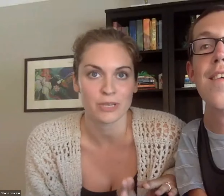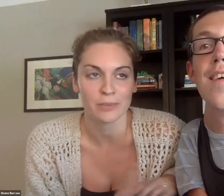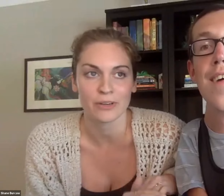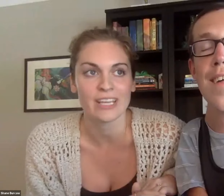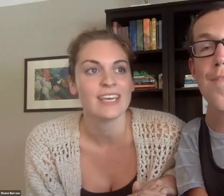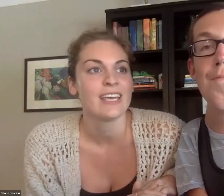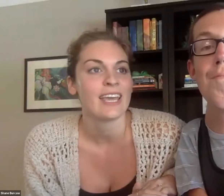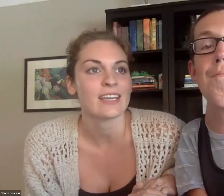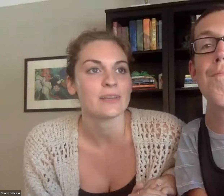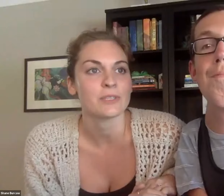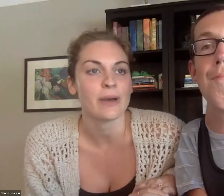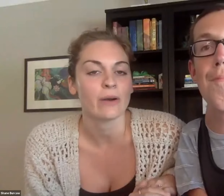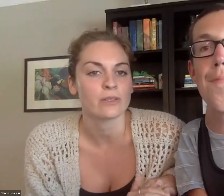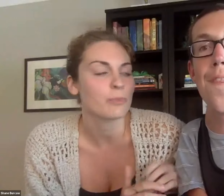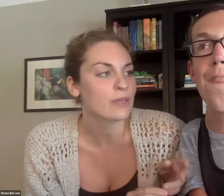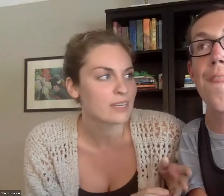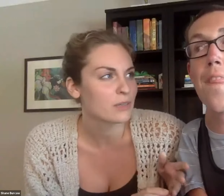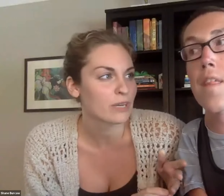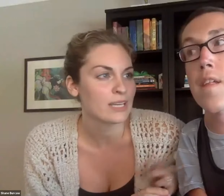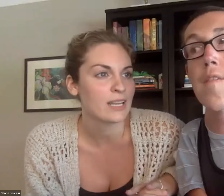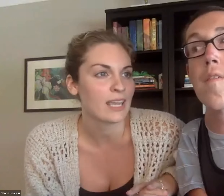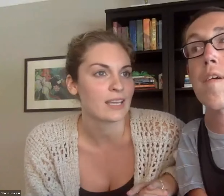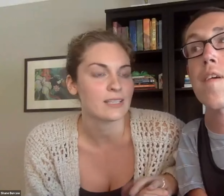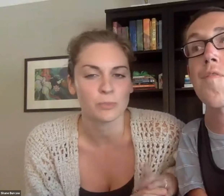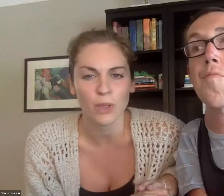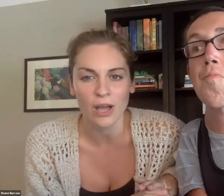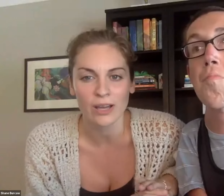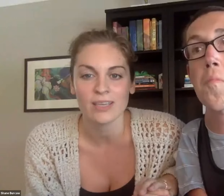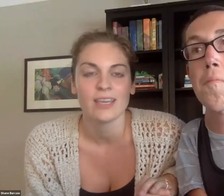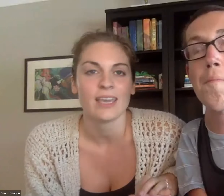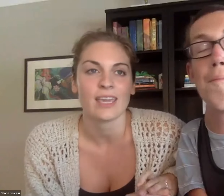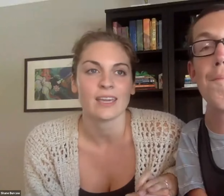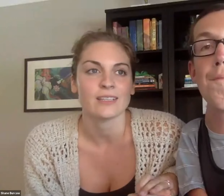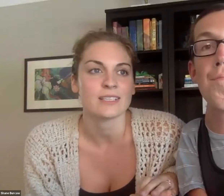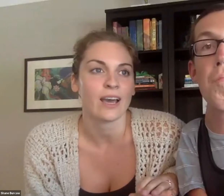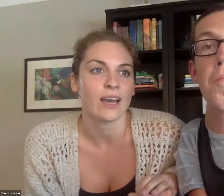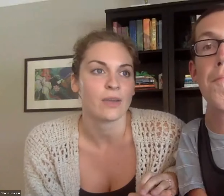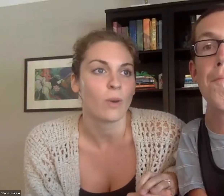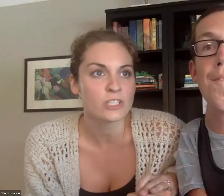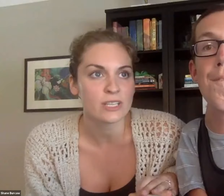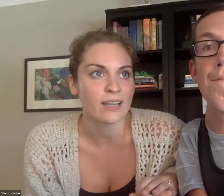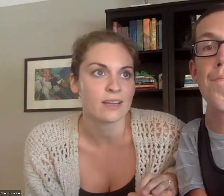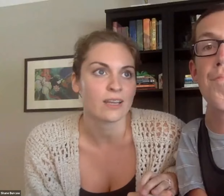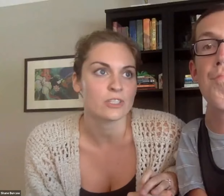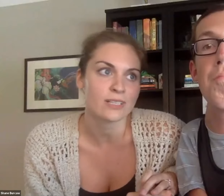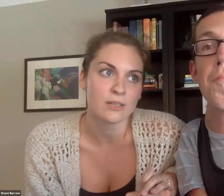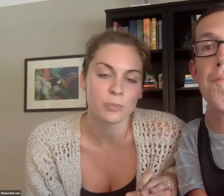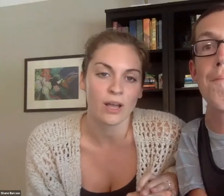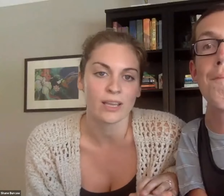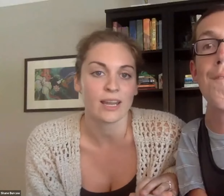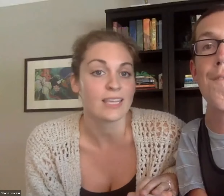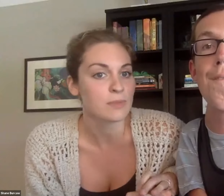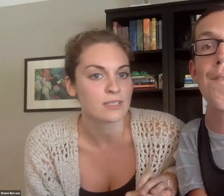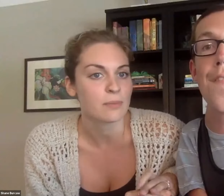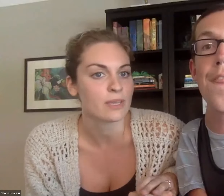YouTube documentary. And it was about the book that he had written and his blog. And I watched that and then I checked out his